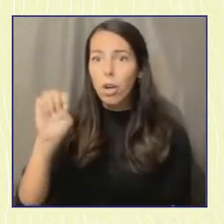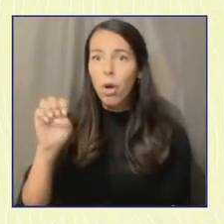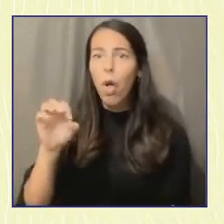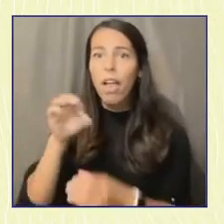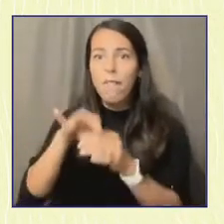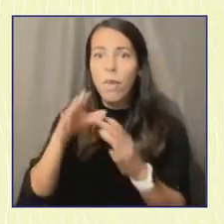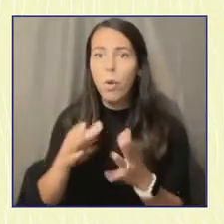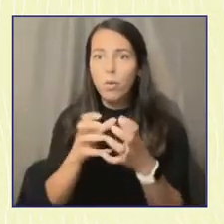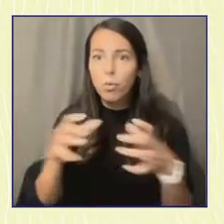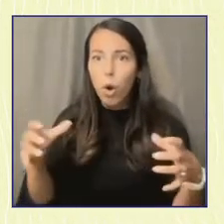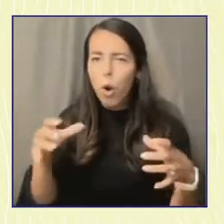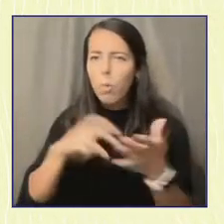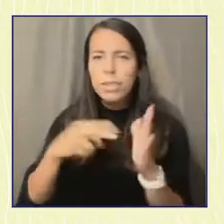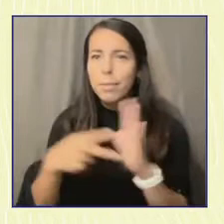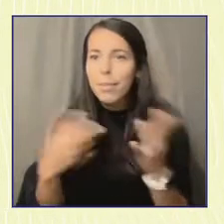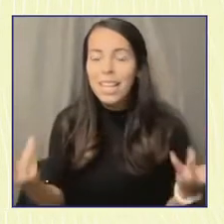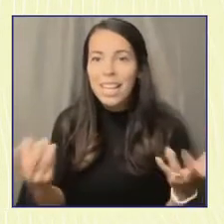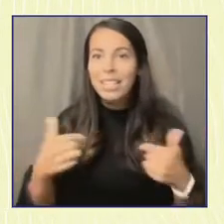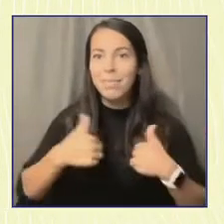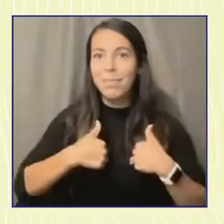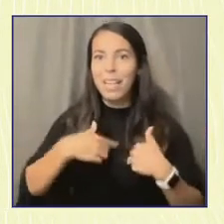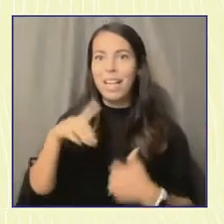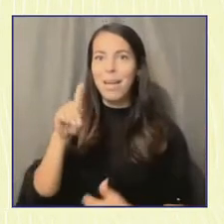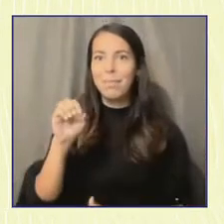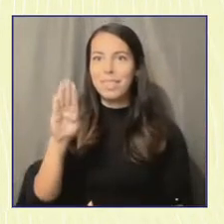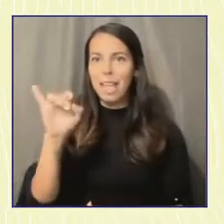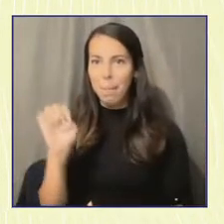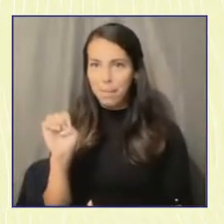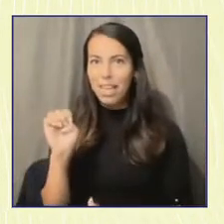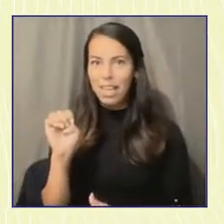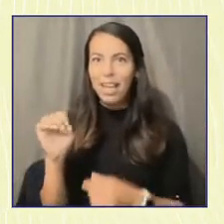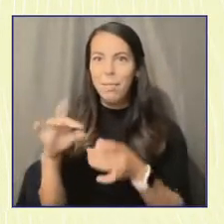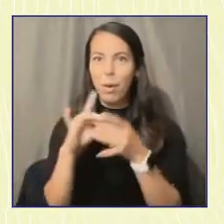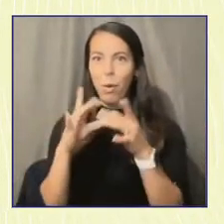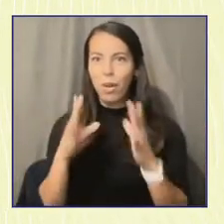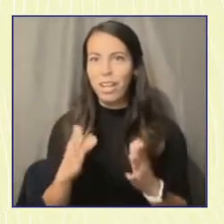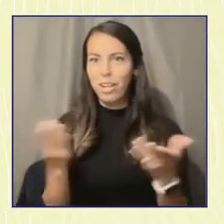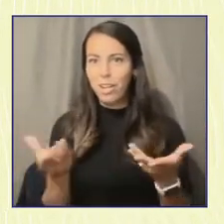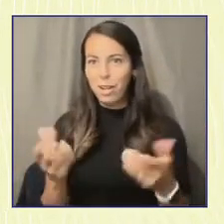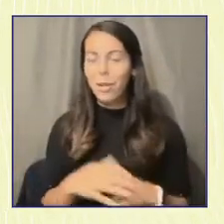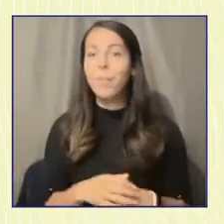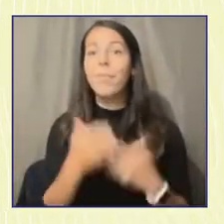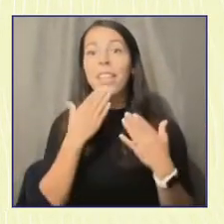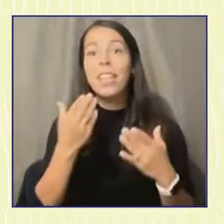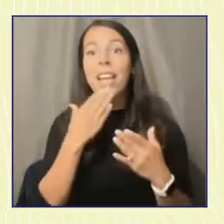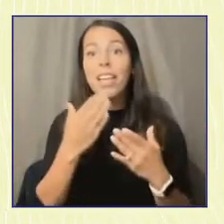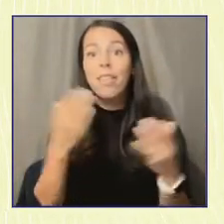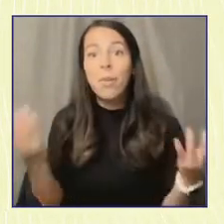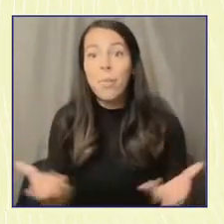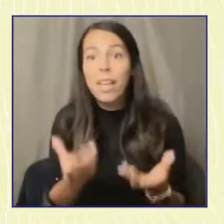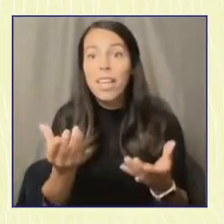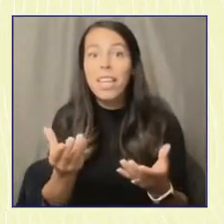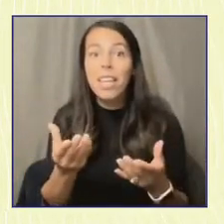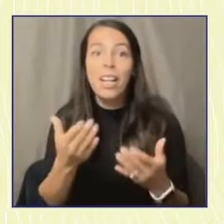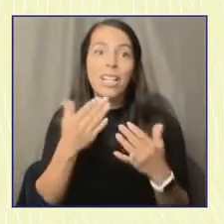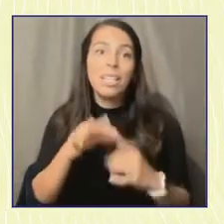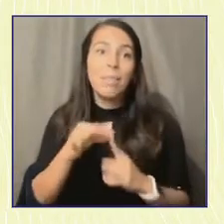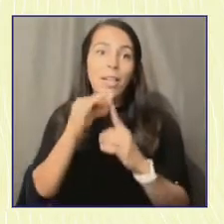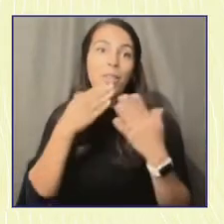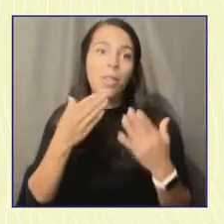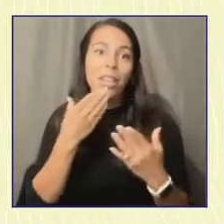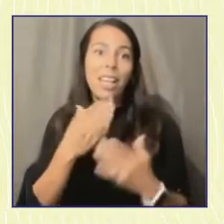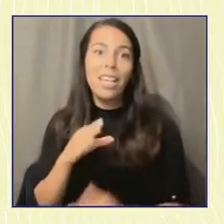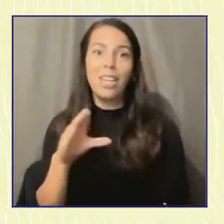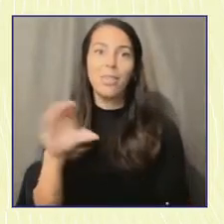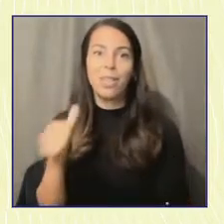I serve as Deputy Director at Circle. Thanks to everyone for being here, and special thanks to Allegra Kirkland and her colleagues at Teen